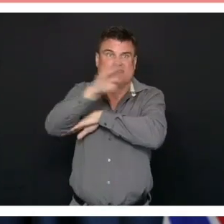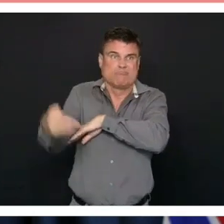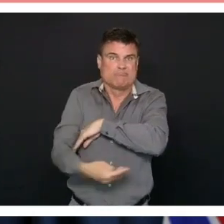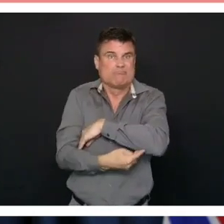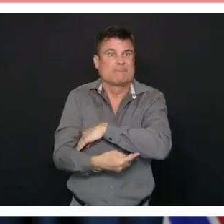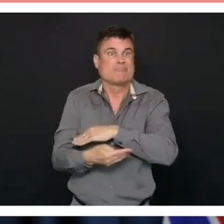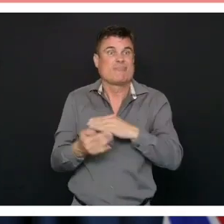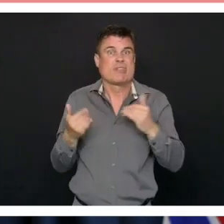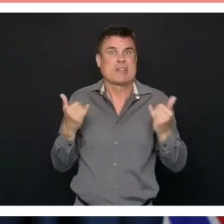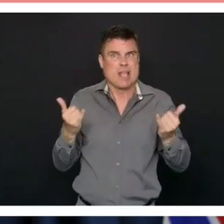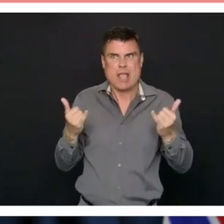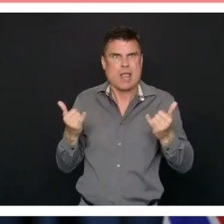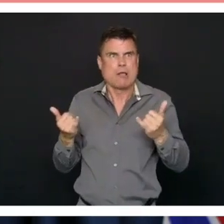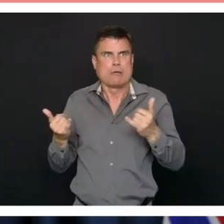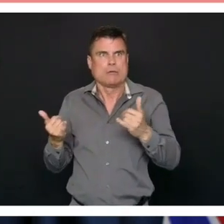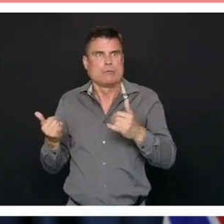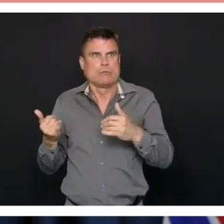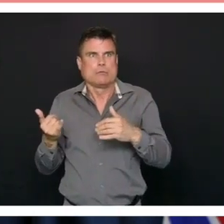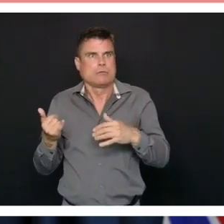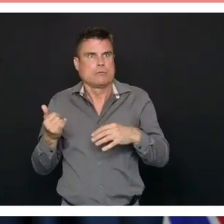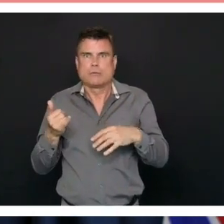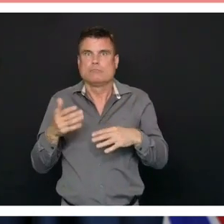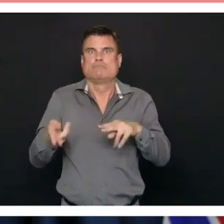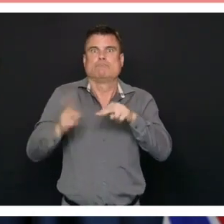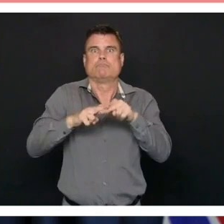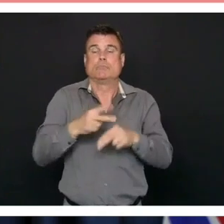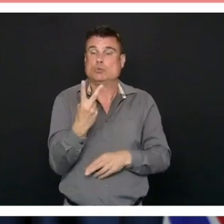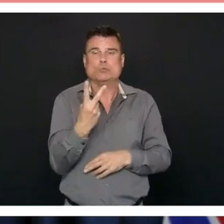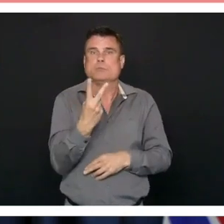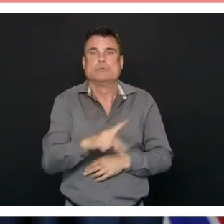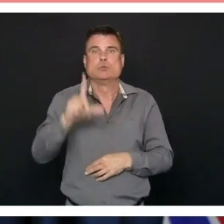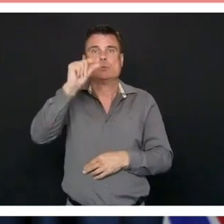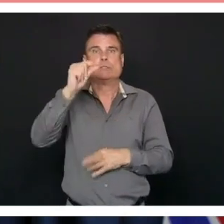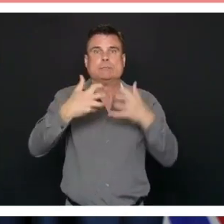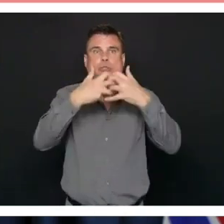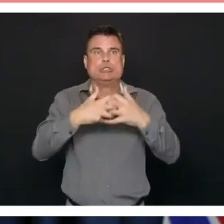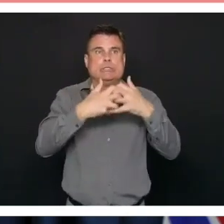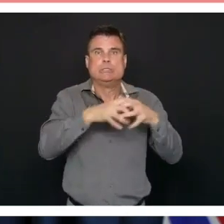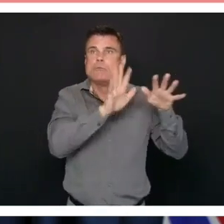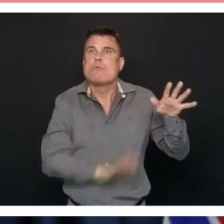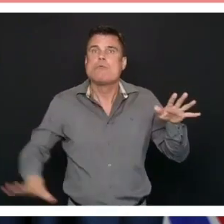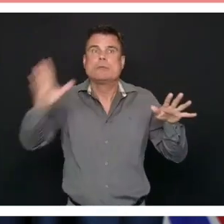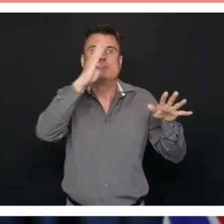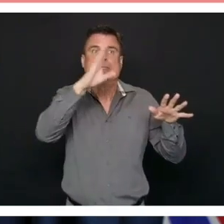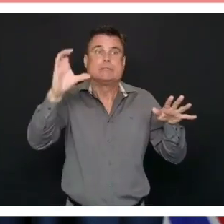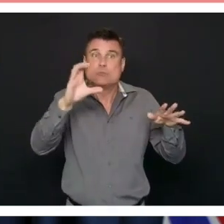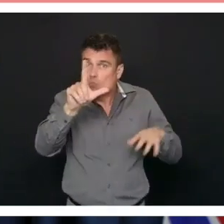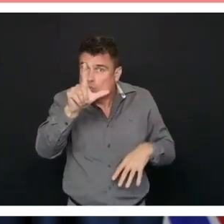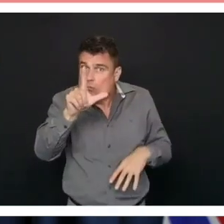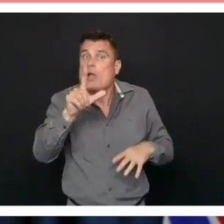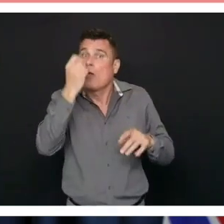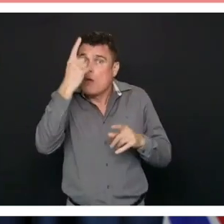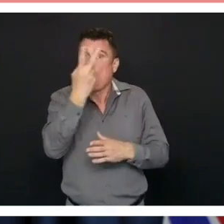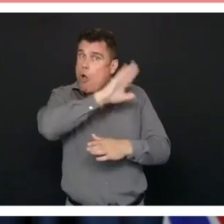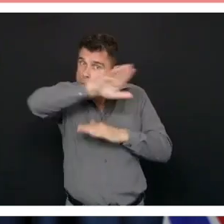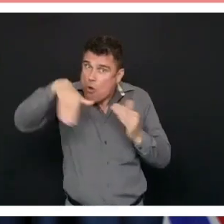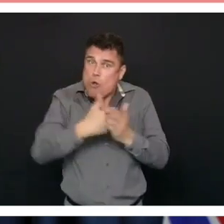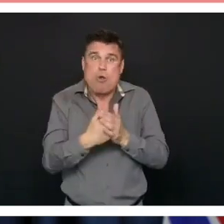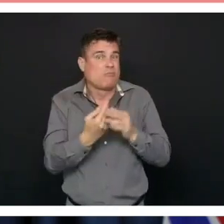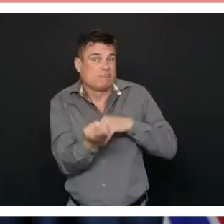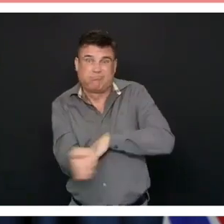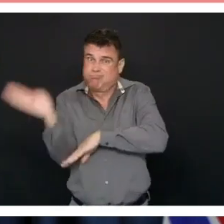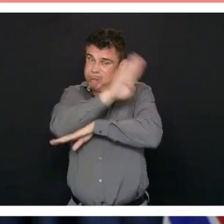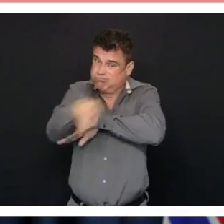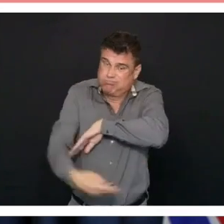a little different we need human beings they need they do need to sleep and so what we're doing and to